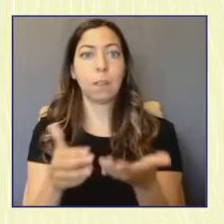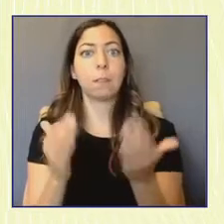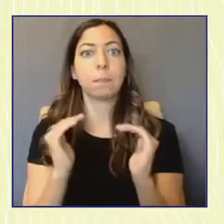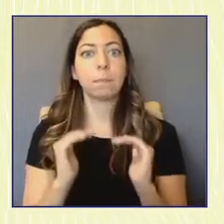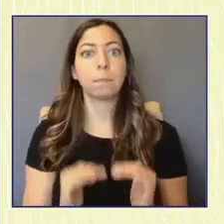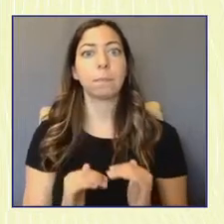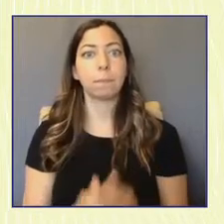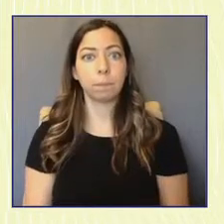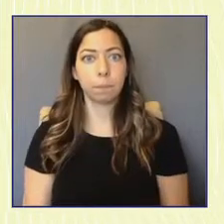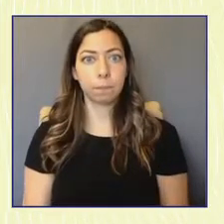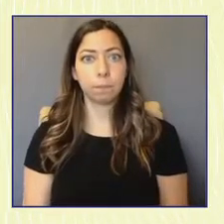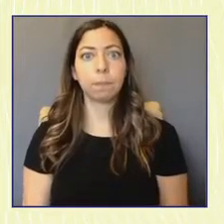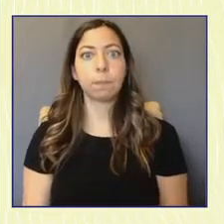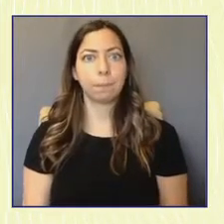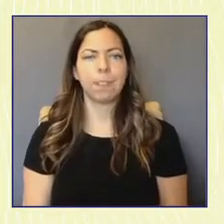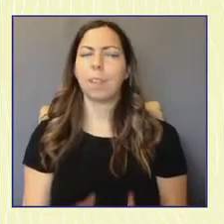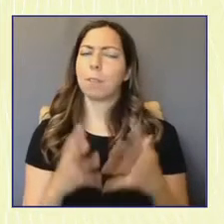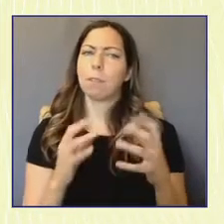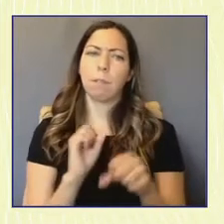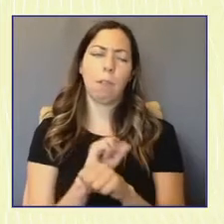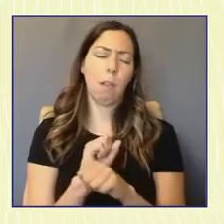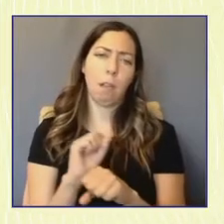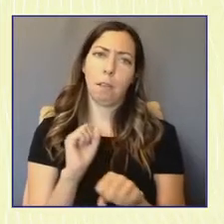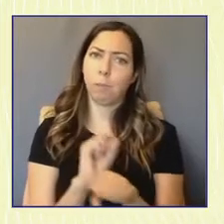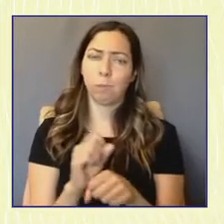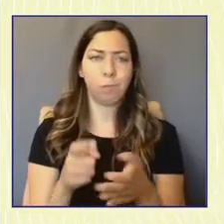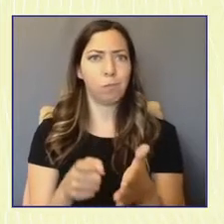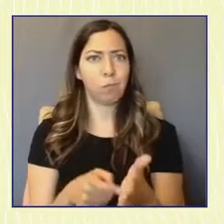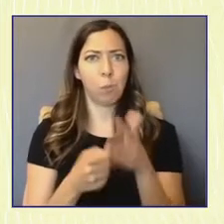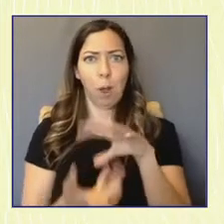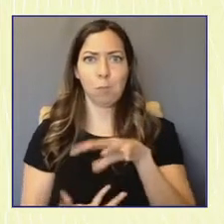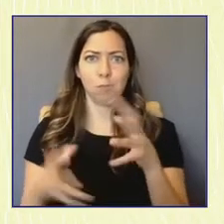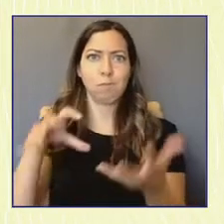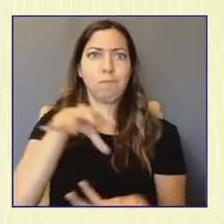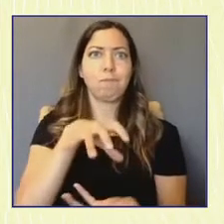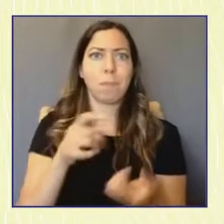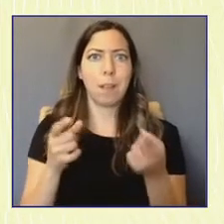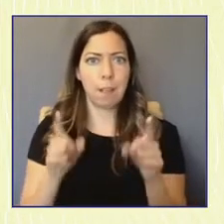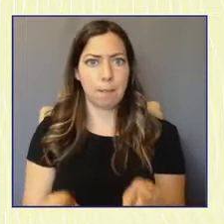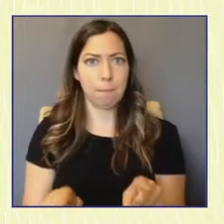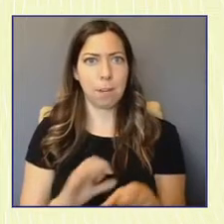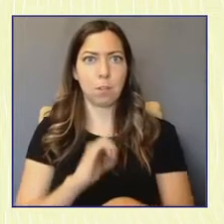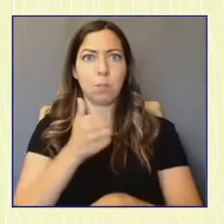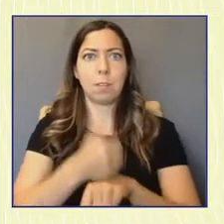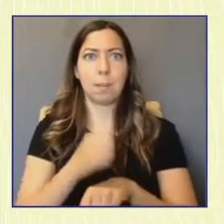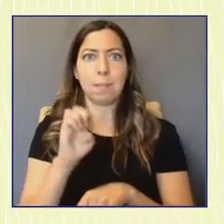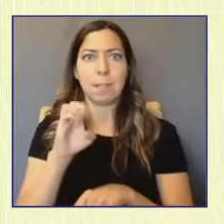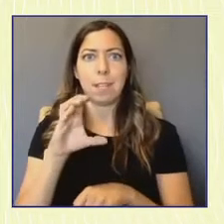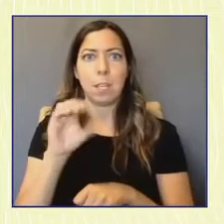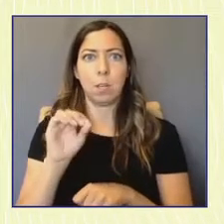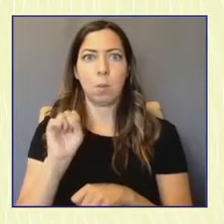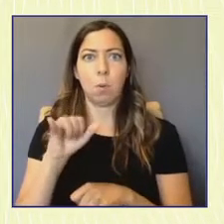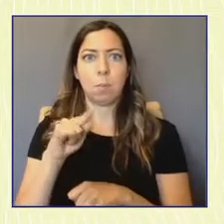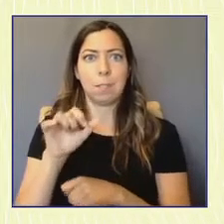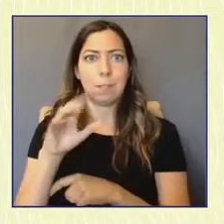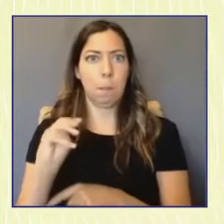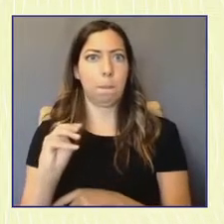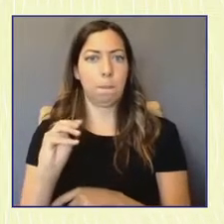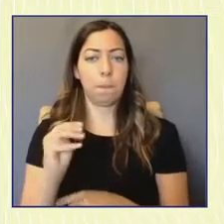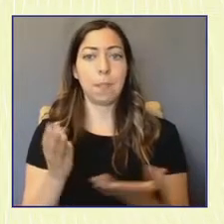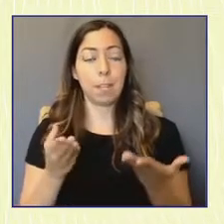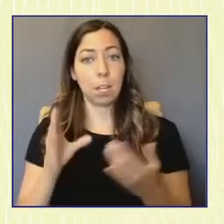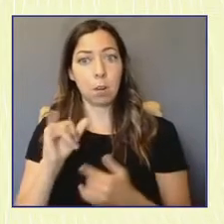So we've got a lot of work to do to make this big shift happen and create this ecosystem. And at Circle, we're committed to helping you do it.